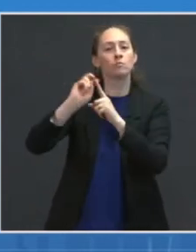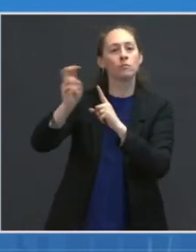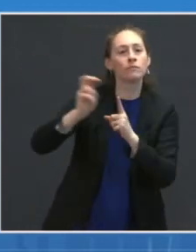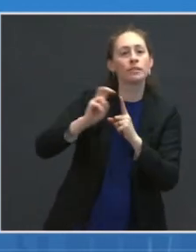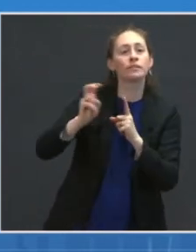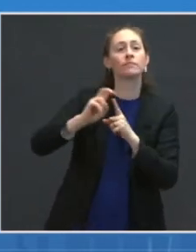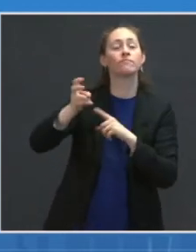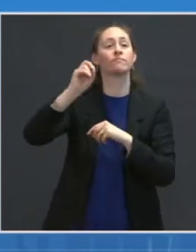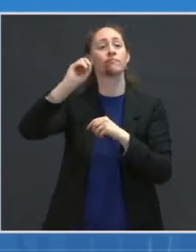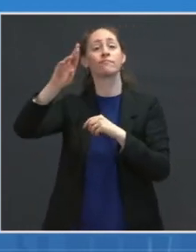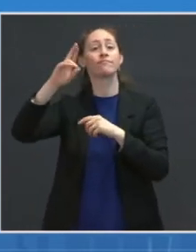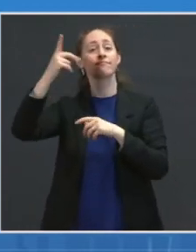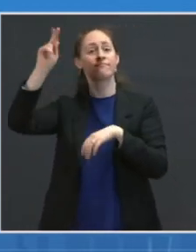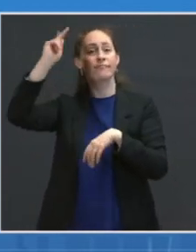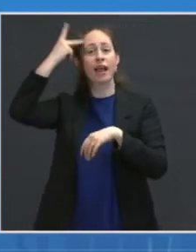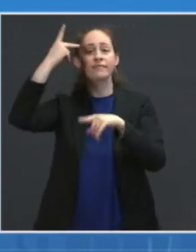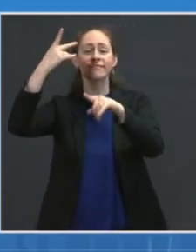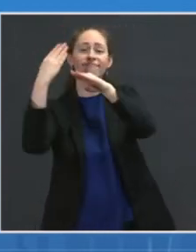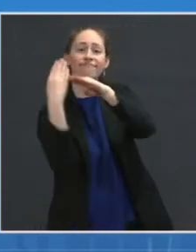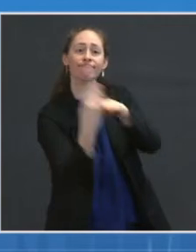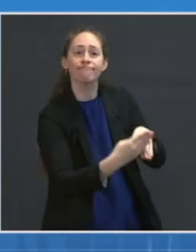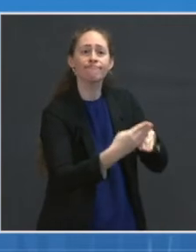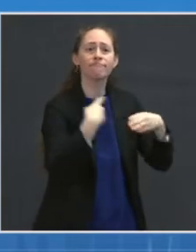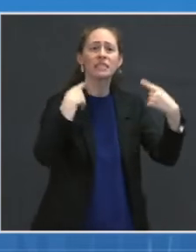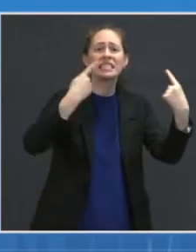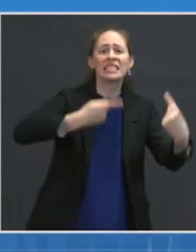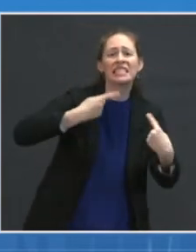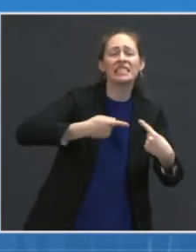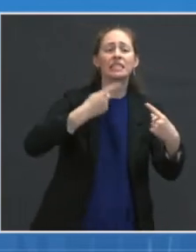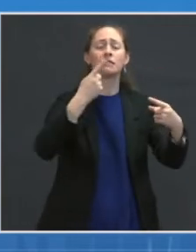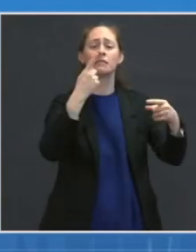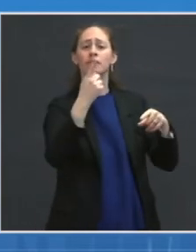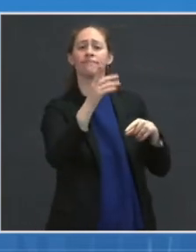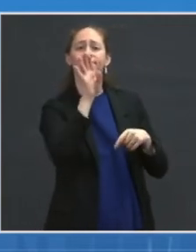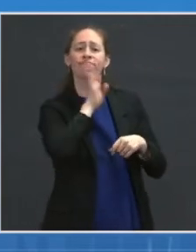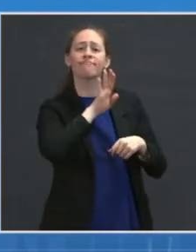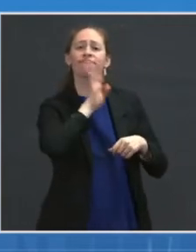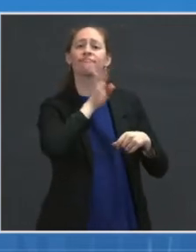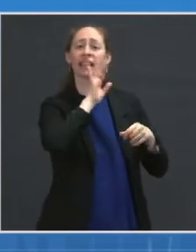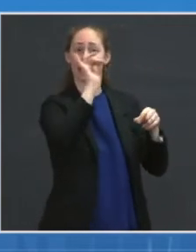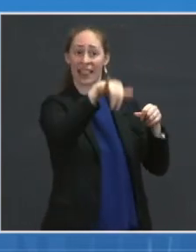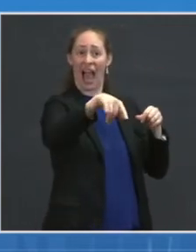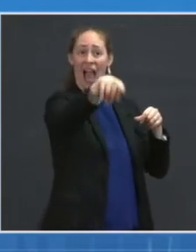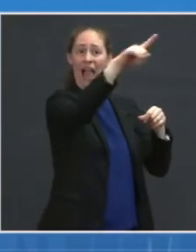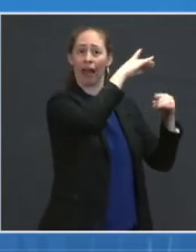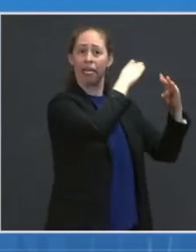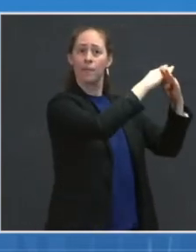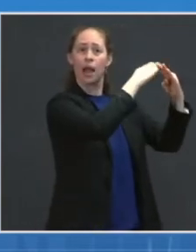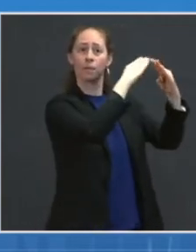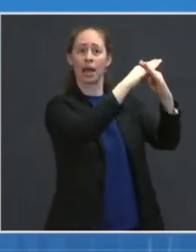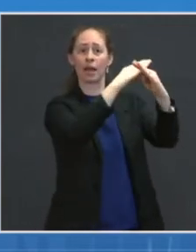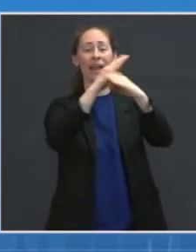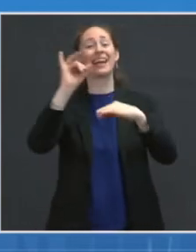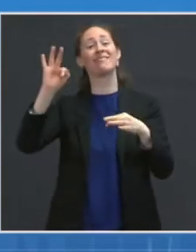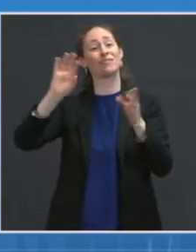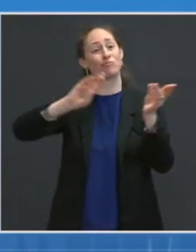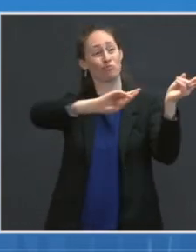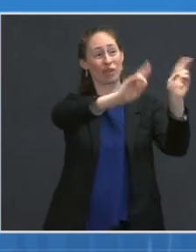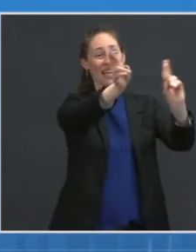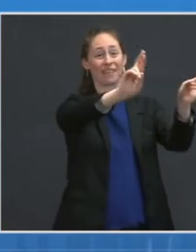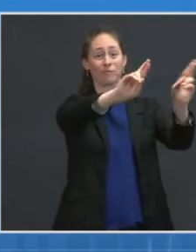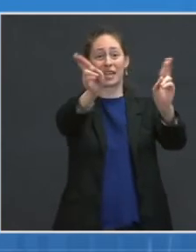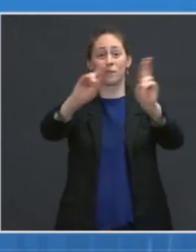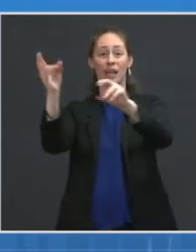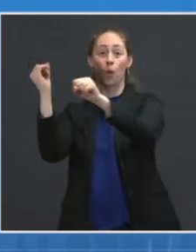point out that even when there is a local availability of vaccines, people from outside of these communities,